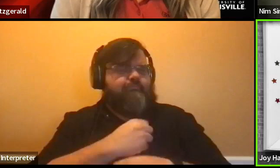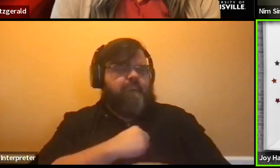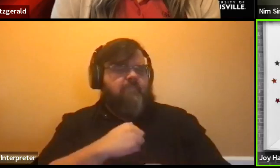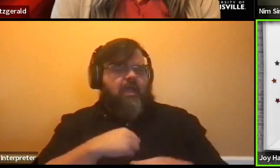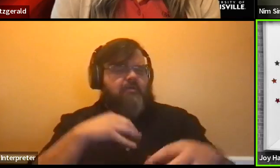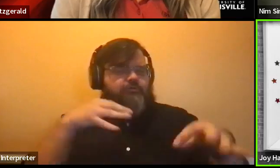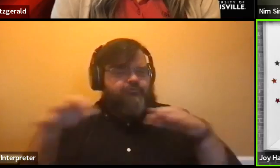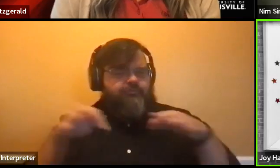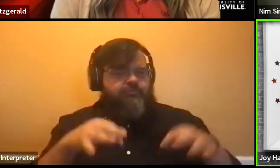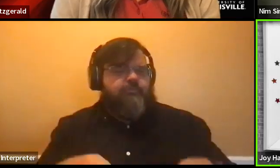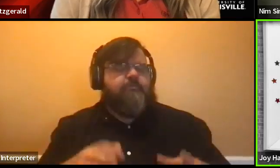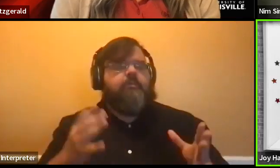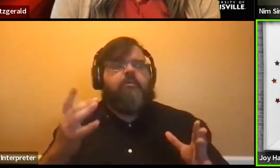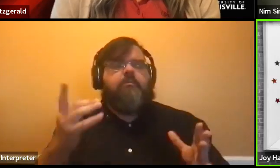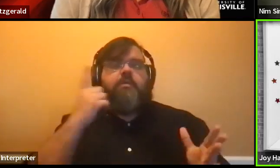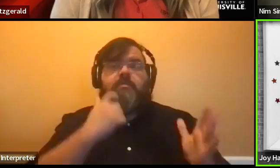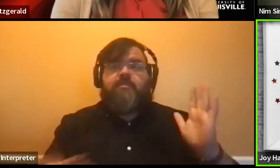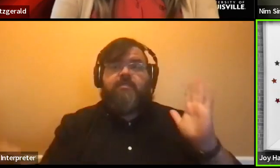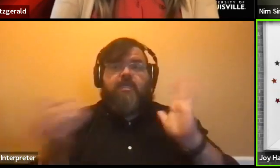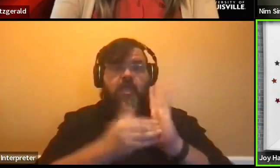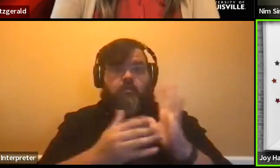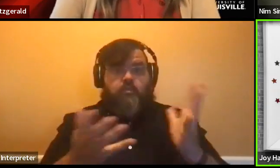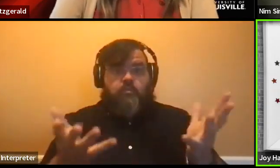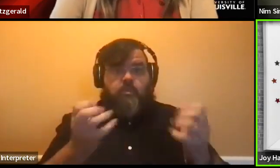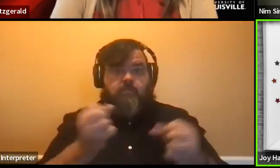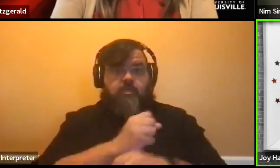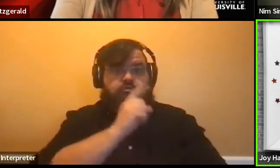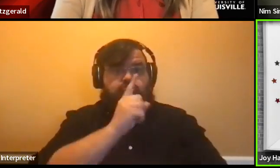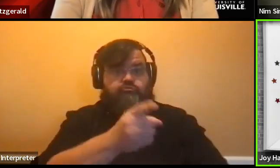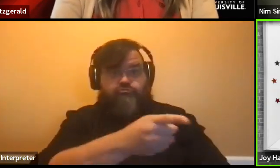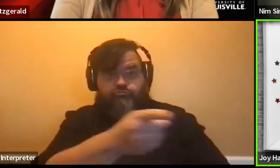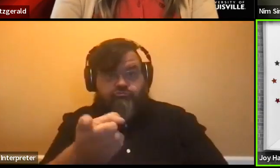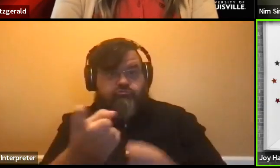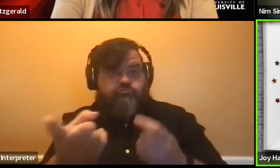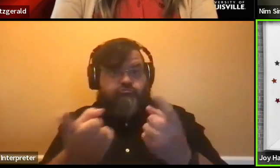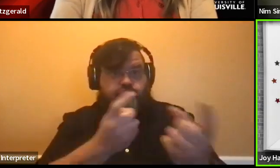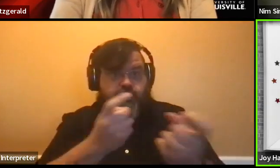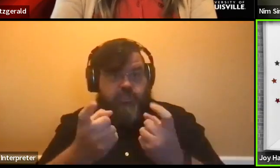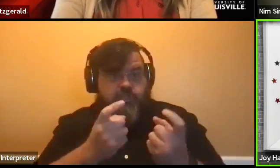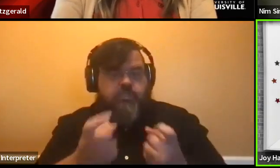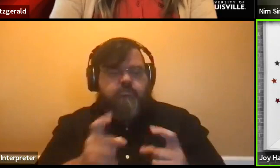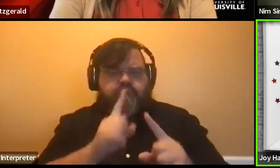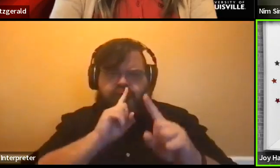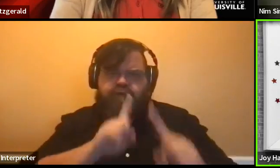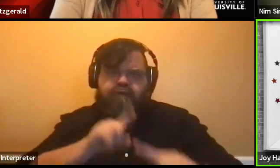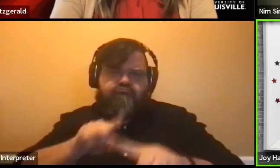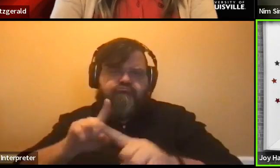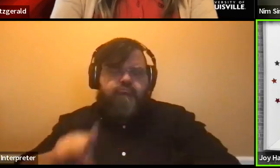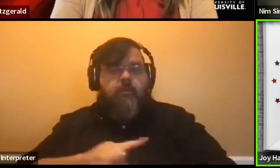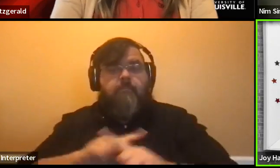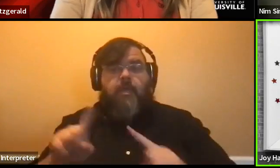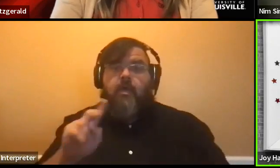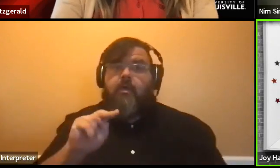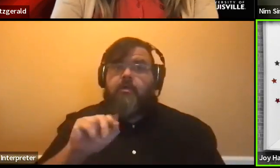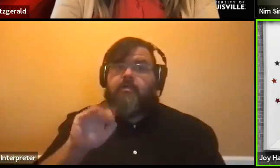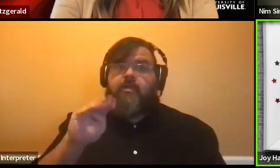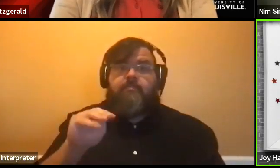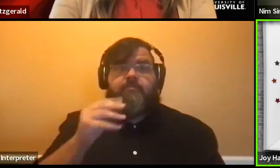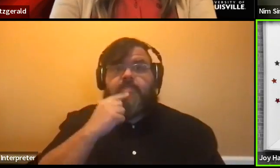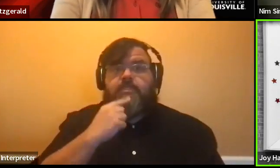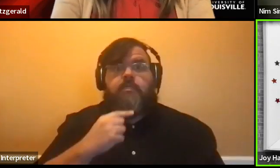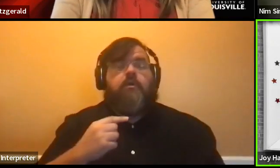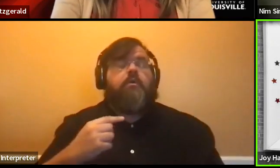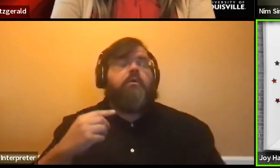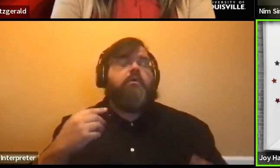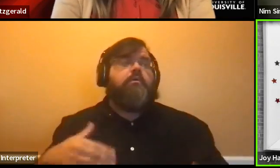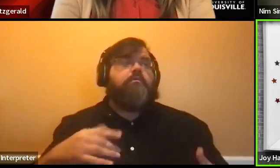because again, we want to make sure that we answer your questions. But as Nim said, we have a lot to talk about in a lot of different